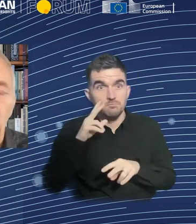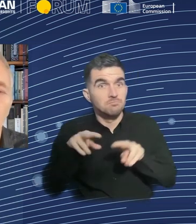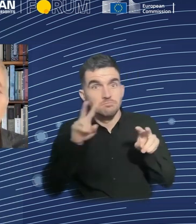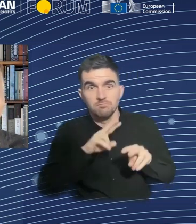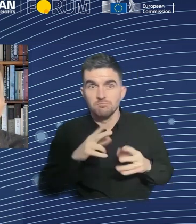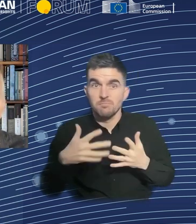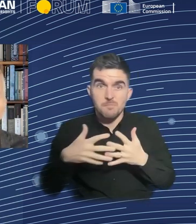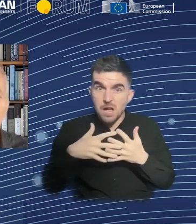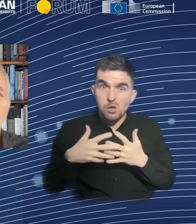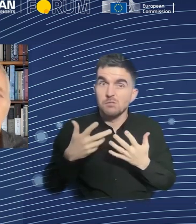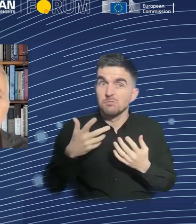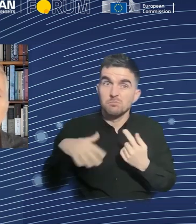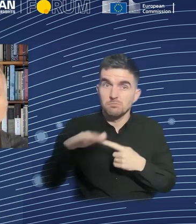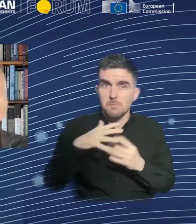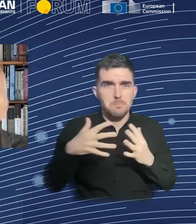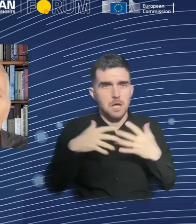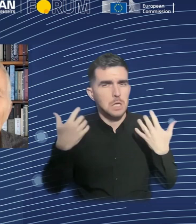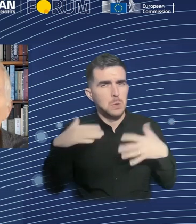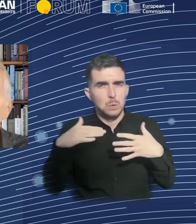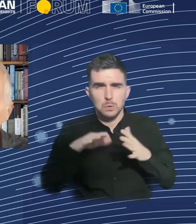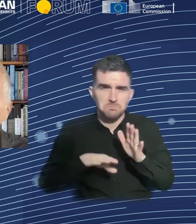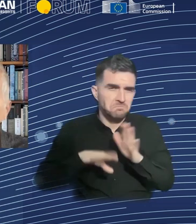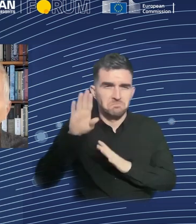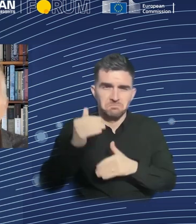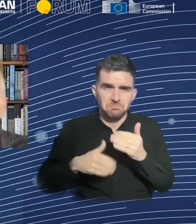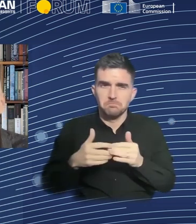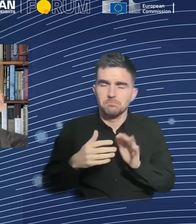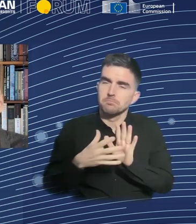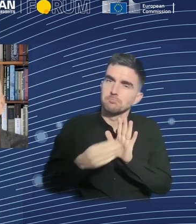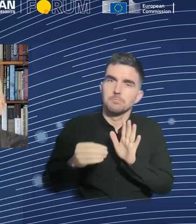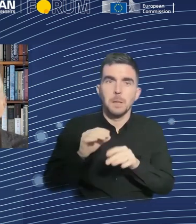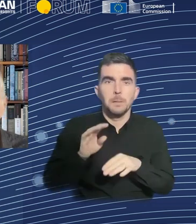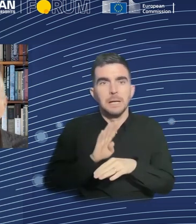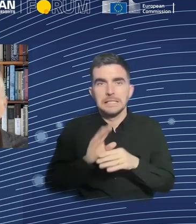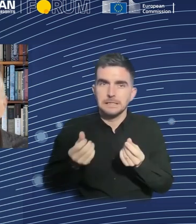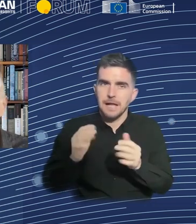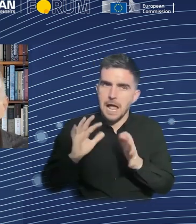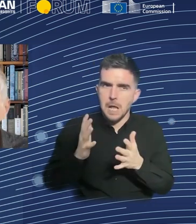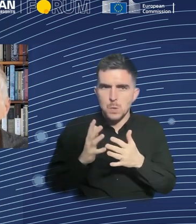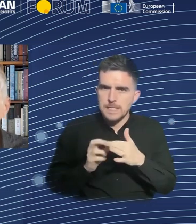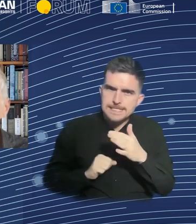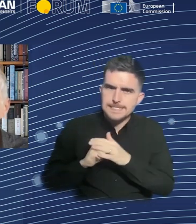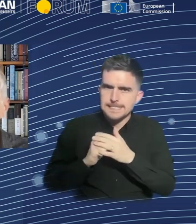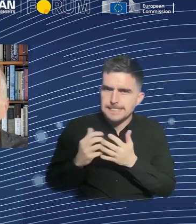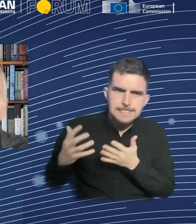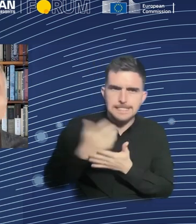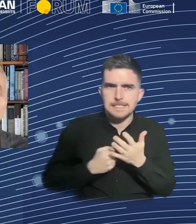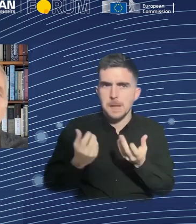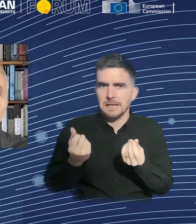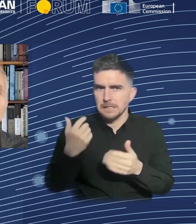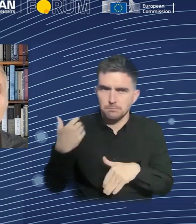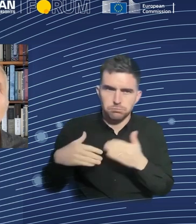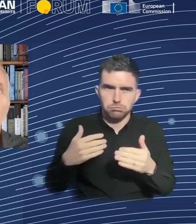it will trickle down to everyone else. But we actually know from experience, and I think Europe is a great counter